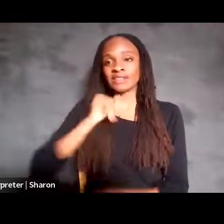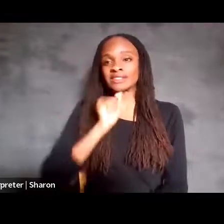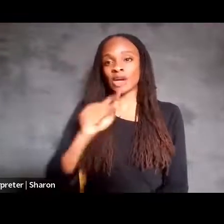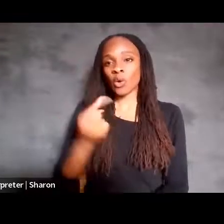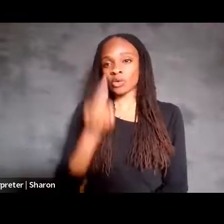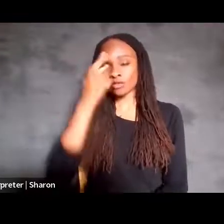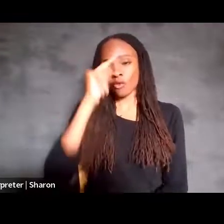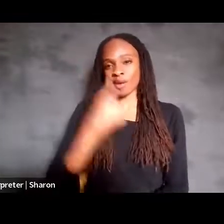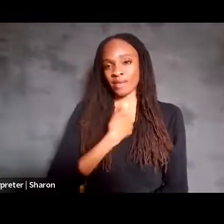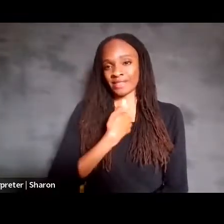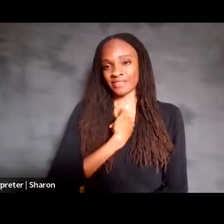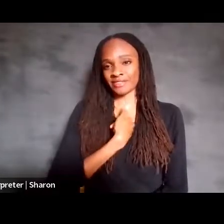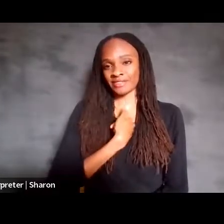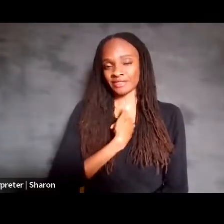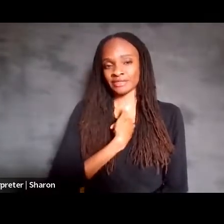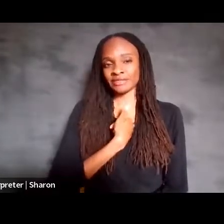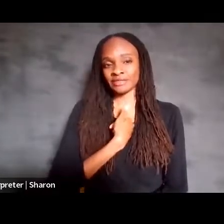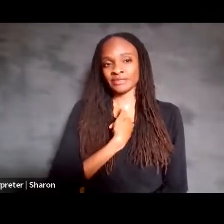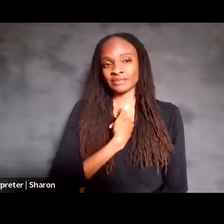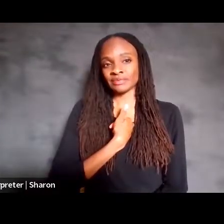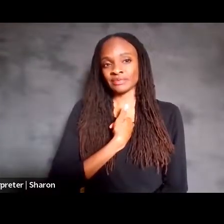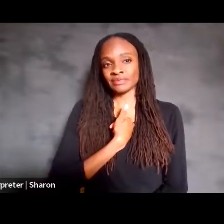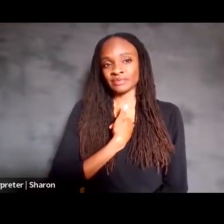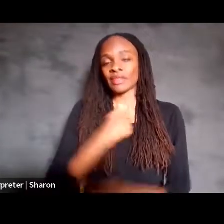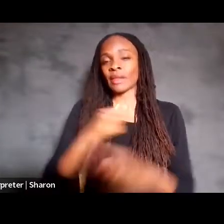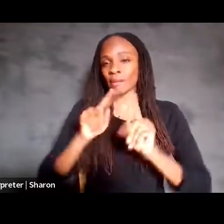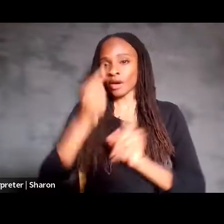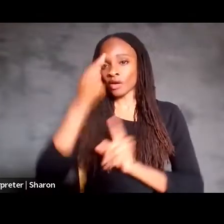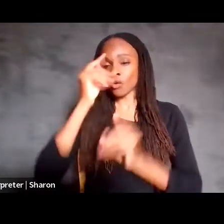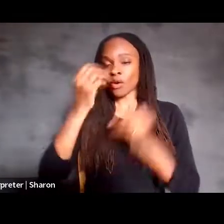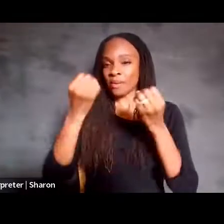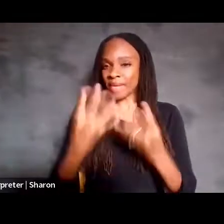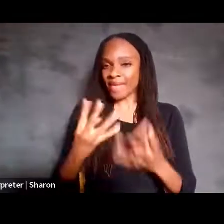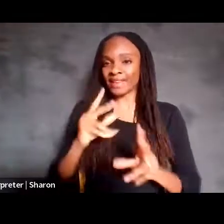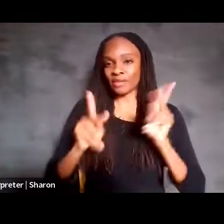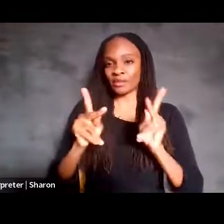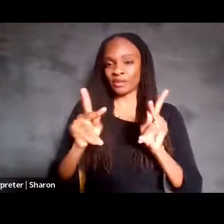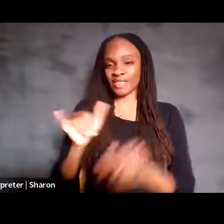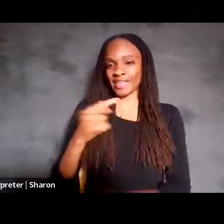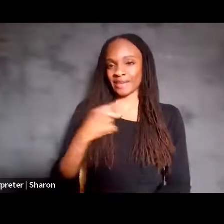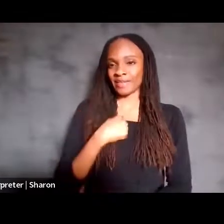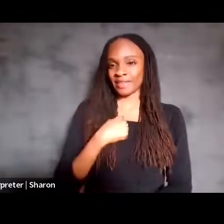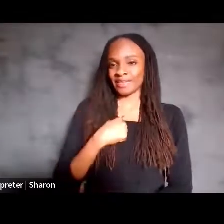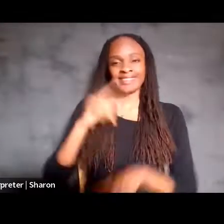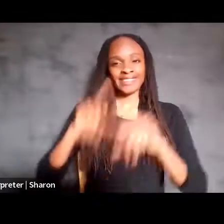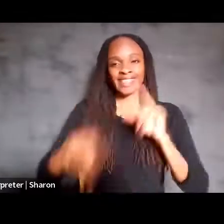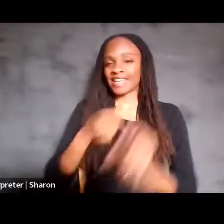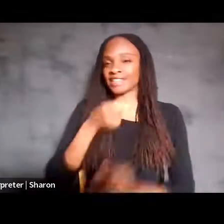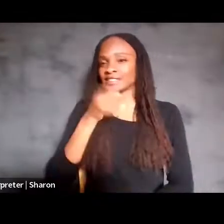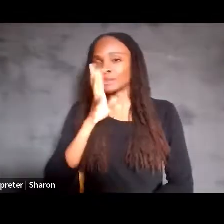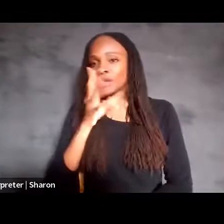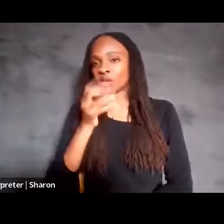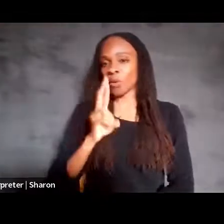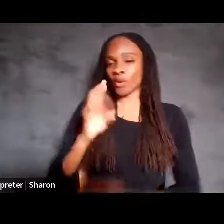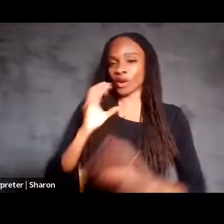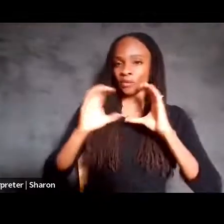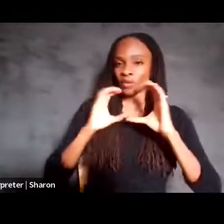only, but for many people who, like me, cannot speak or communicate.